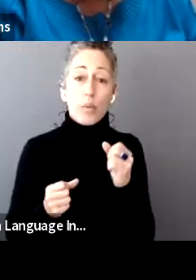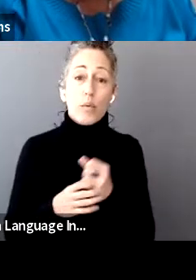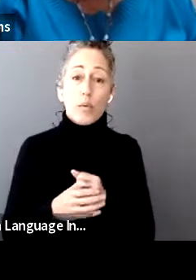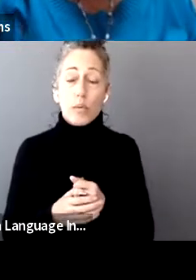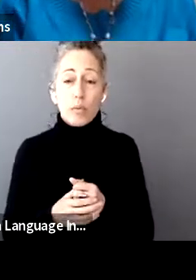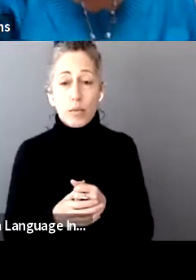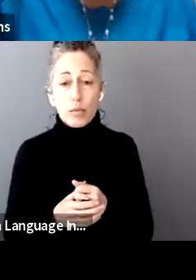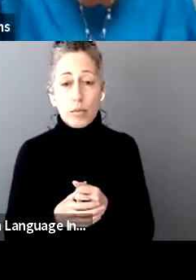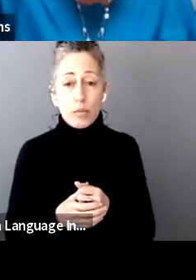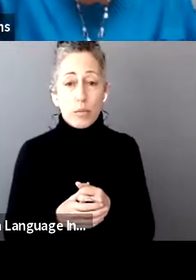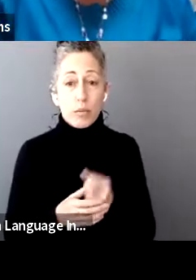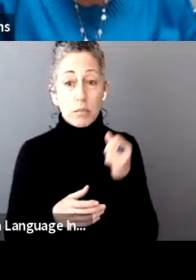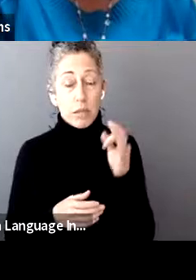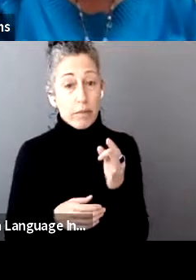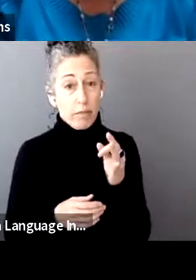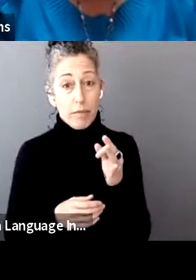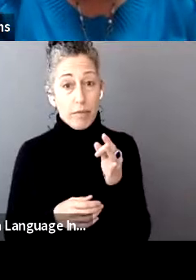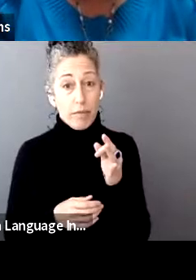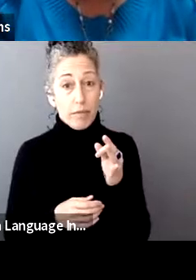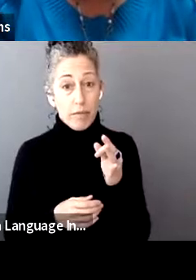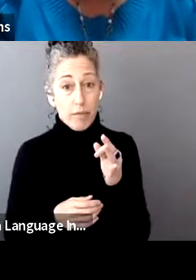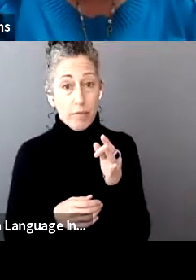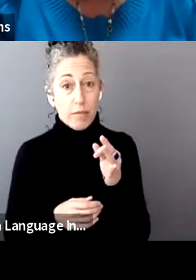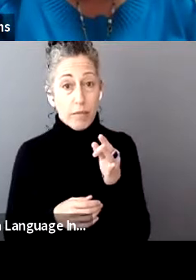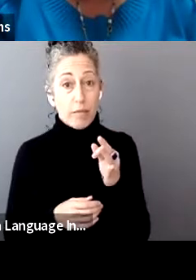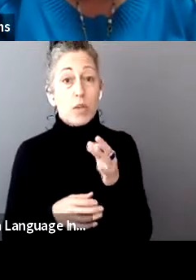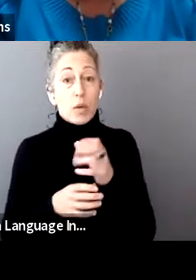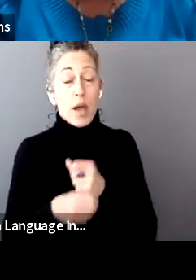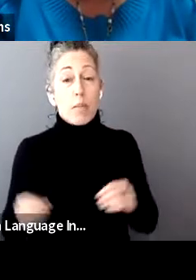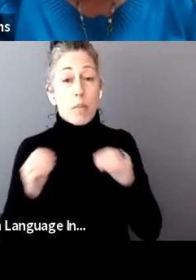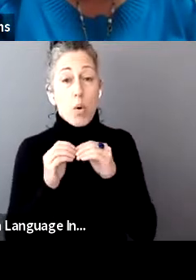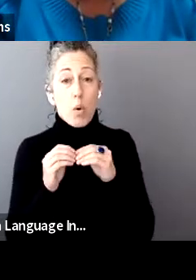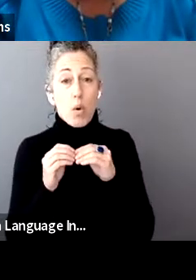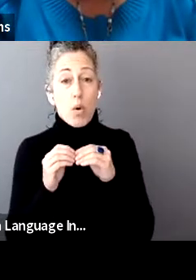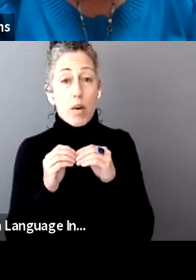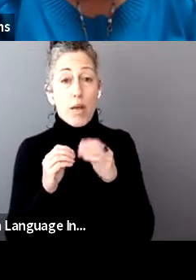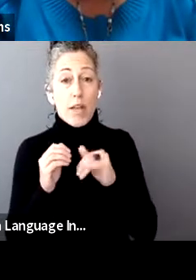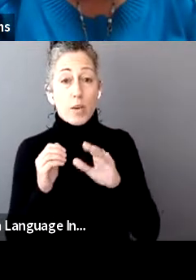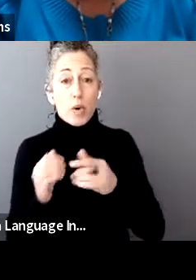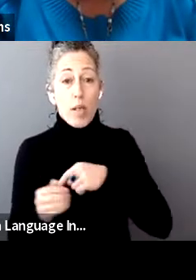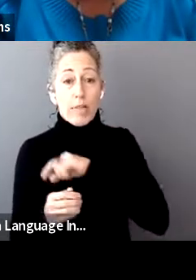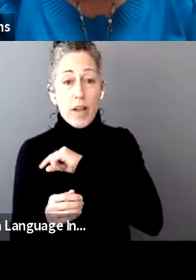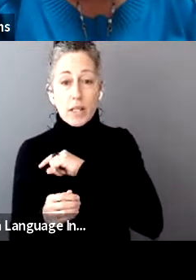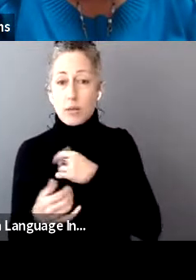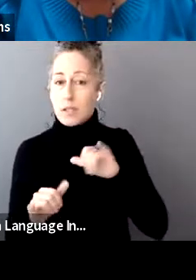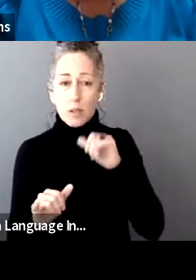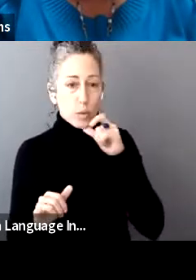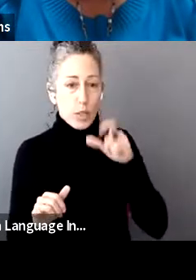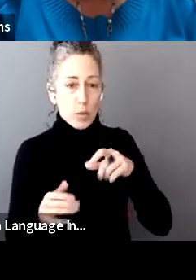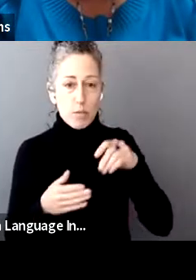But even if you did get more than you qualify for when you file your 2020 return, you won't need to pay that back.